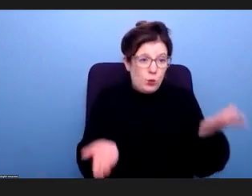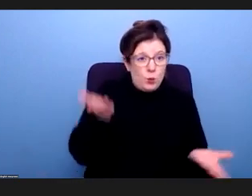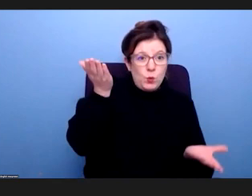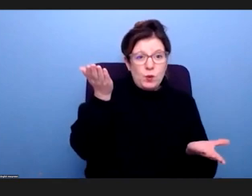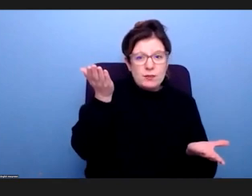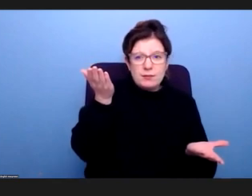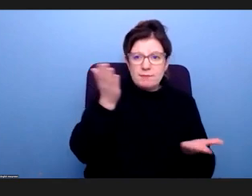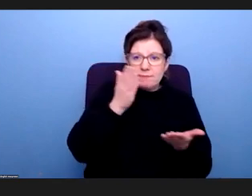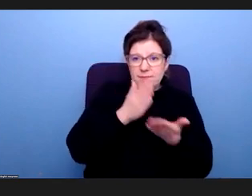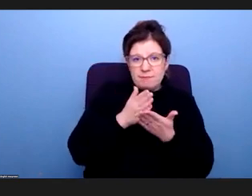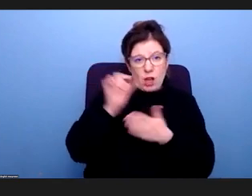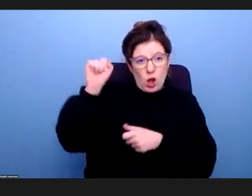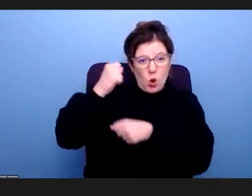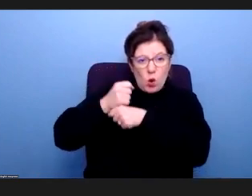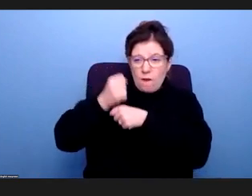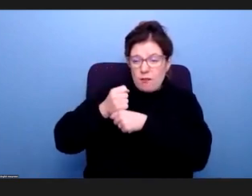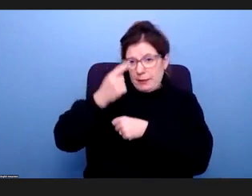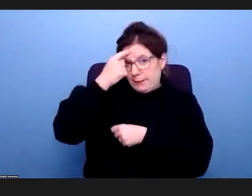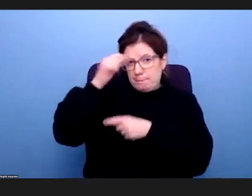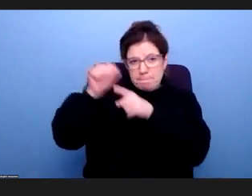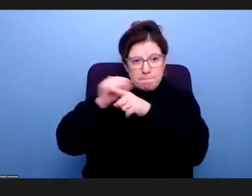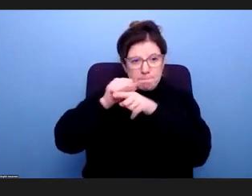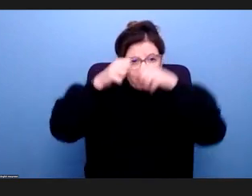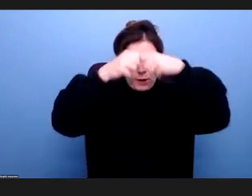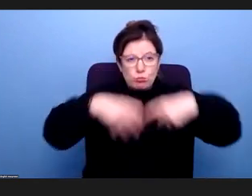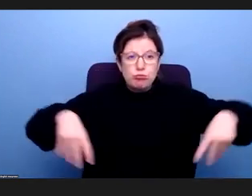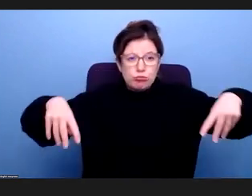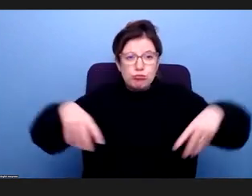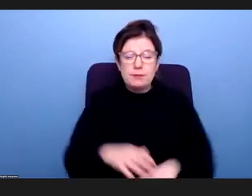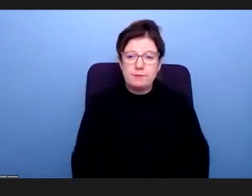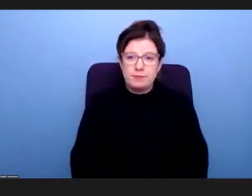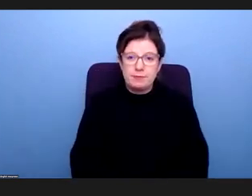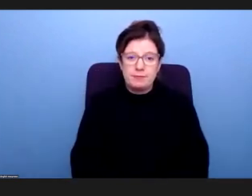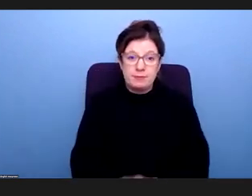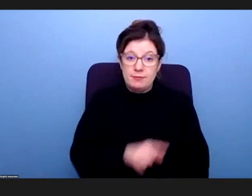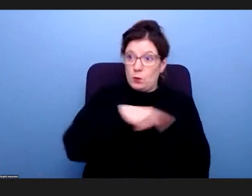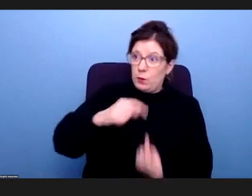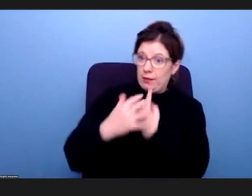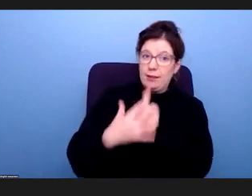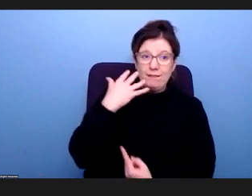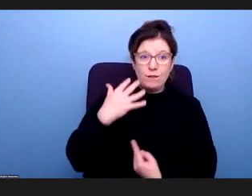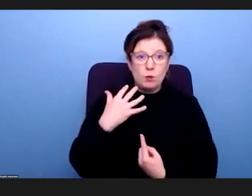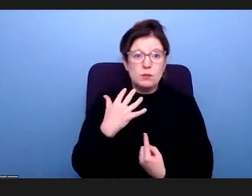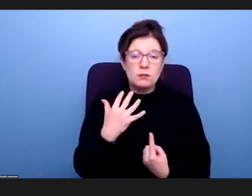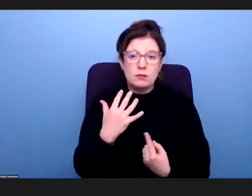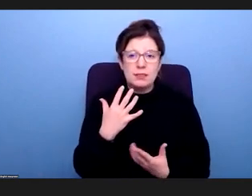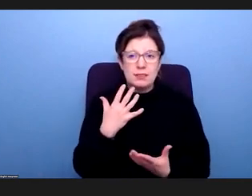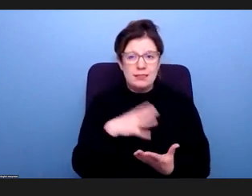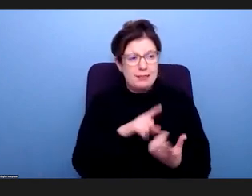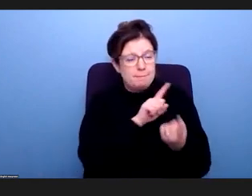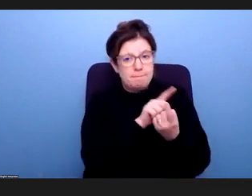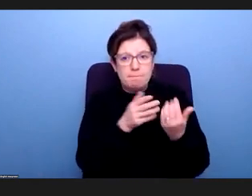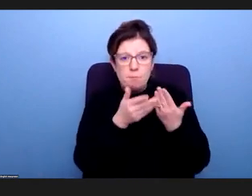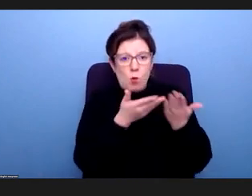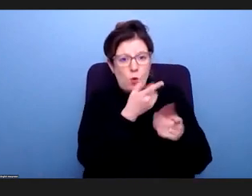mindset. It's a government mindset that's been filtered down into the rest of us. So we need to sort of maybe talk to people about